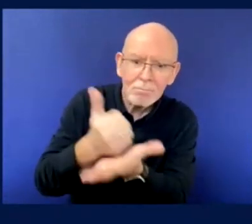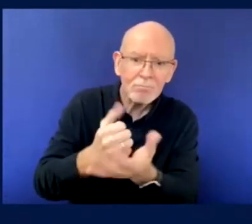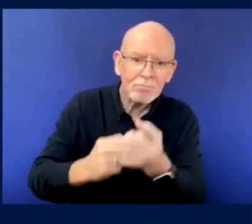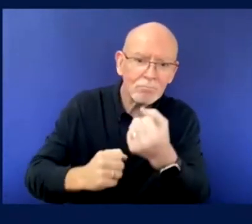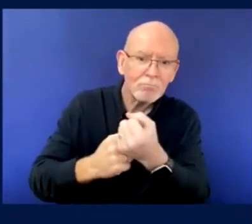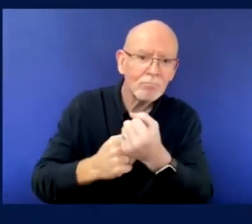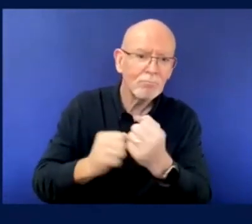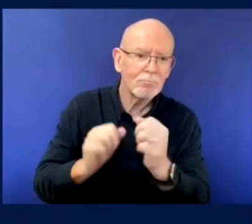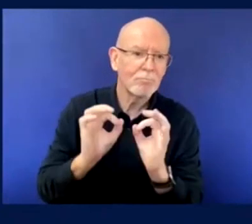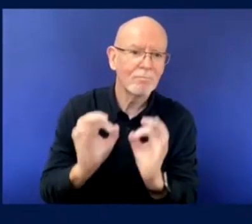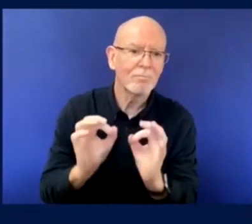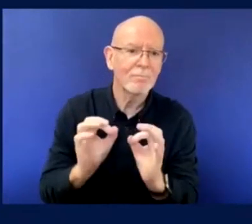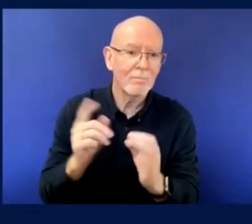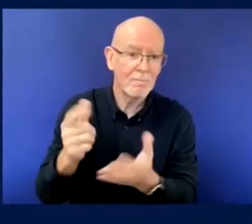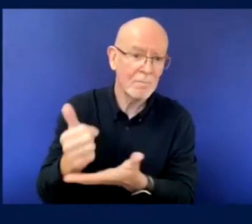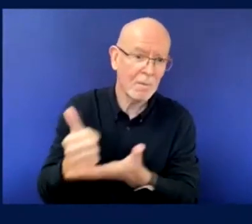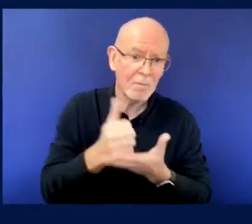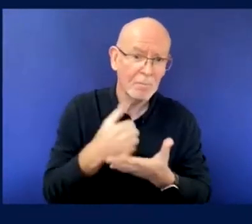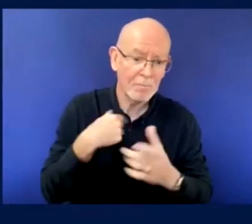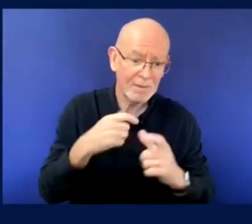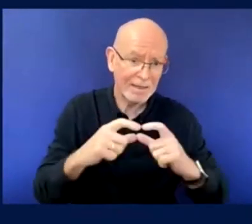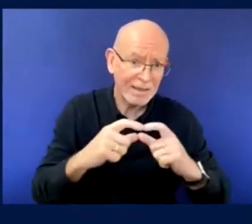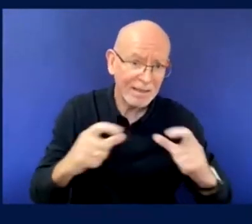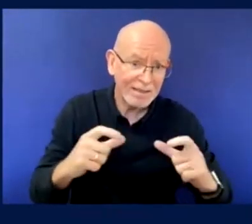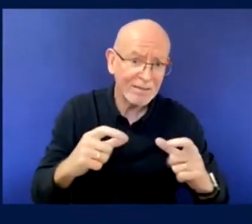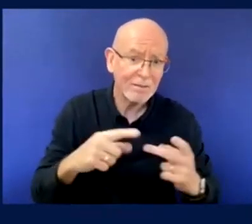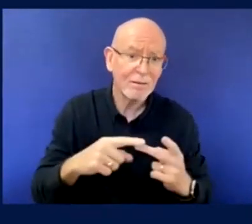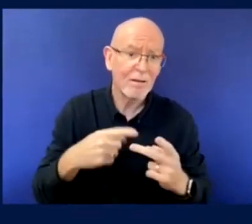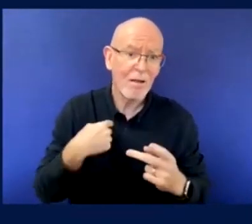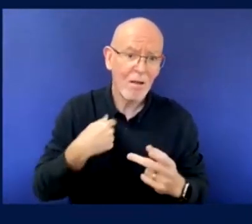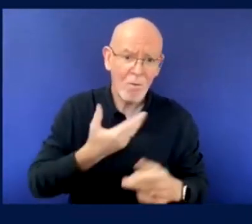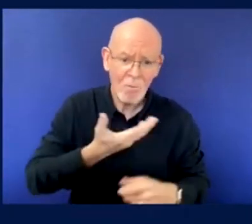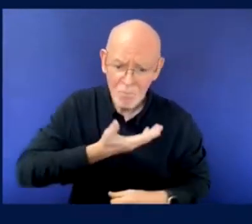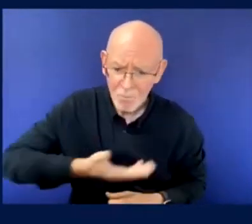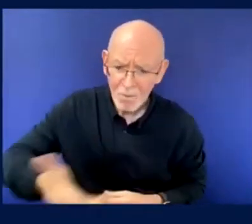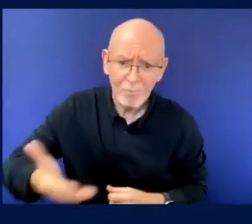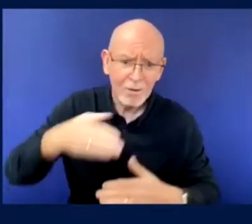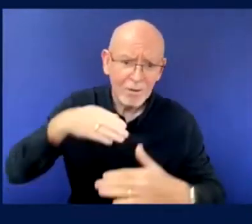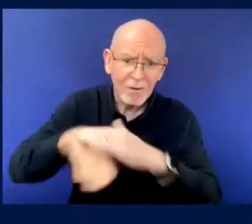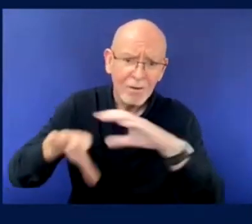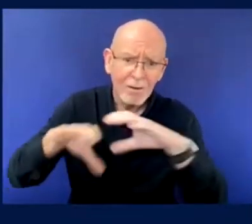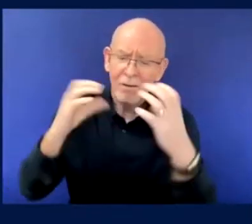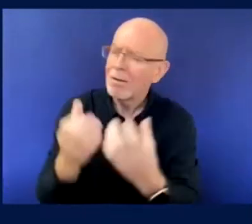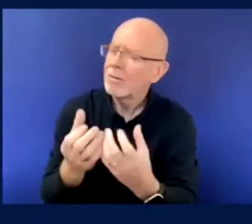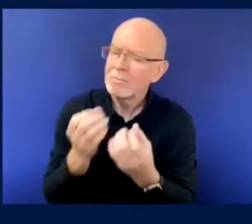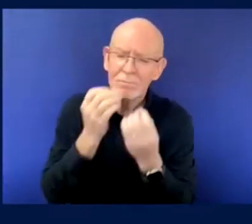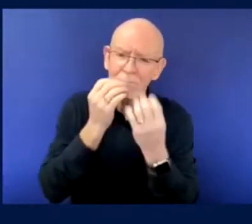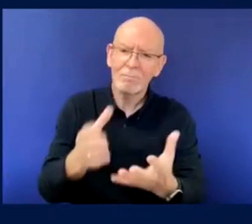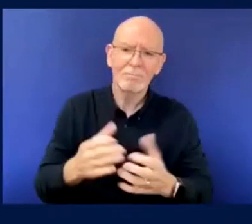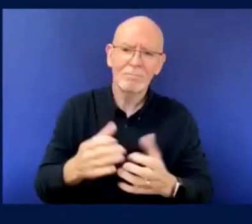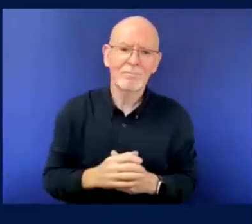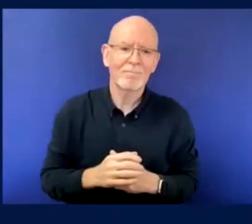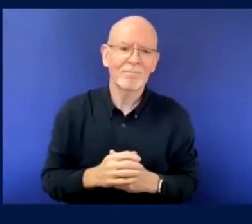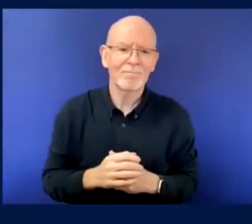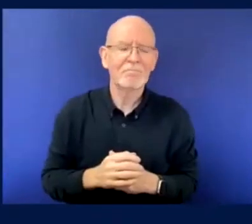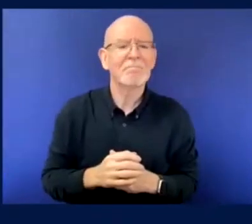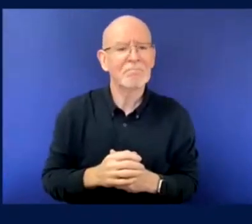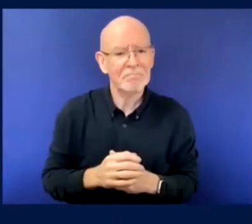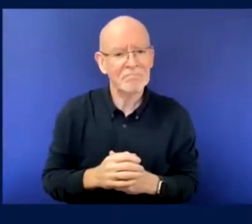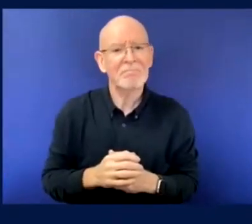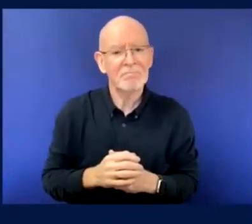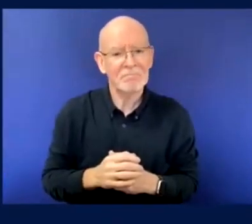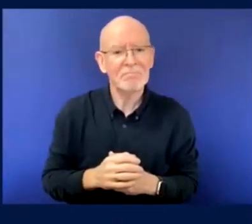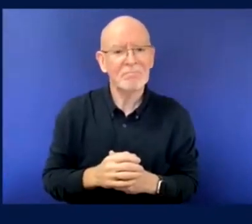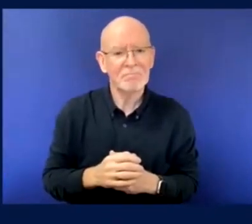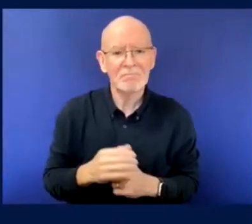we visited the velodrome before, and it's the strongest coffee I've ever had in my life to be honest with